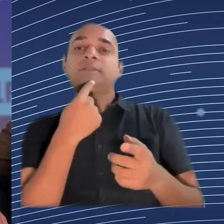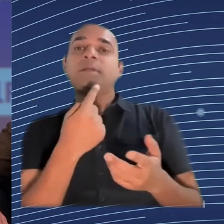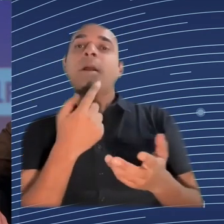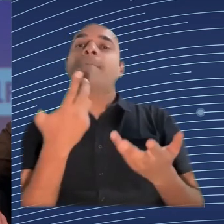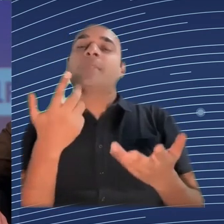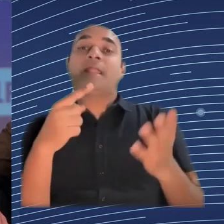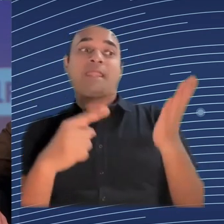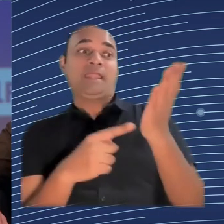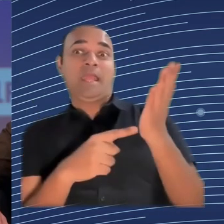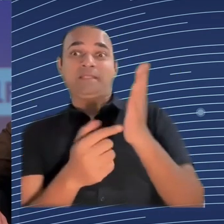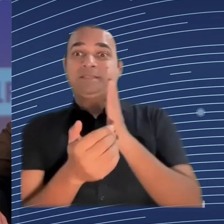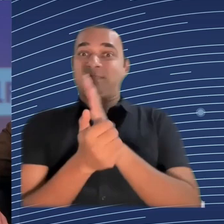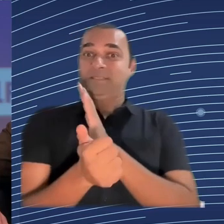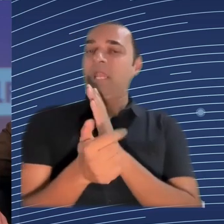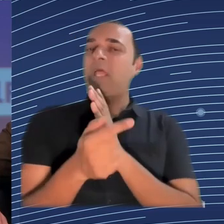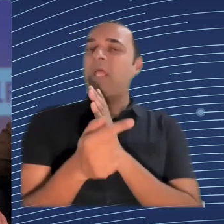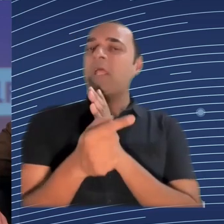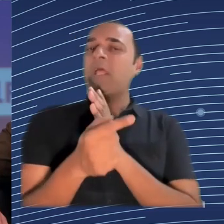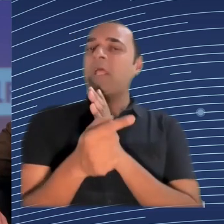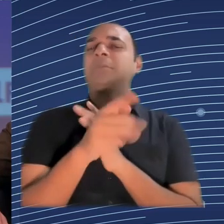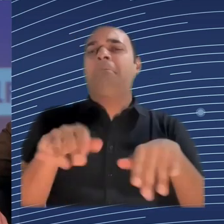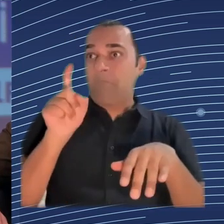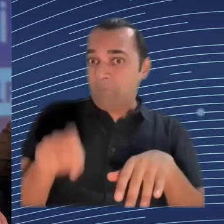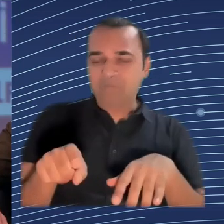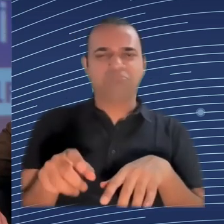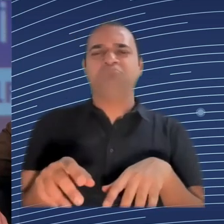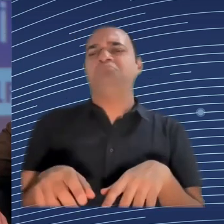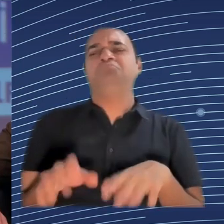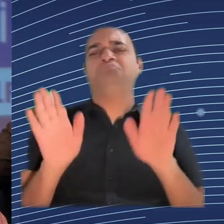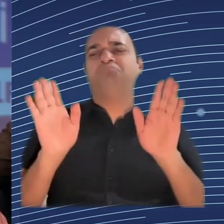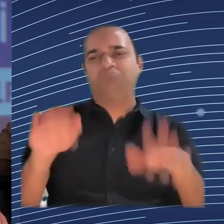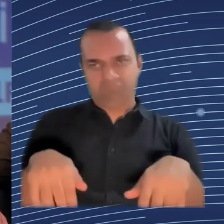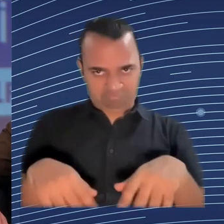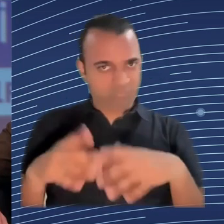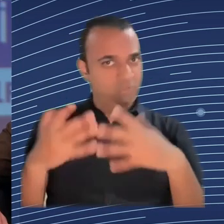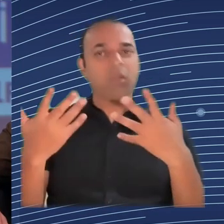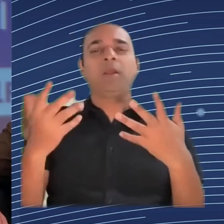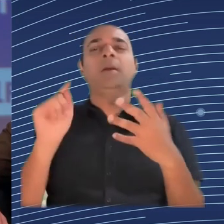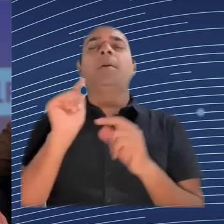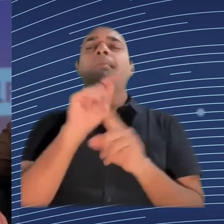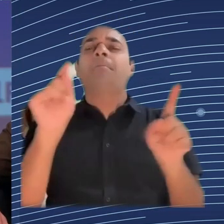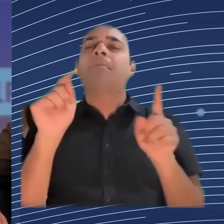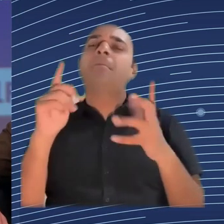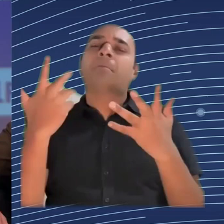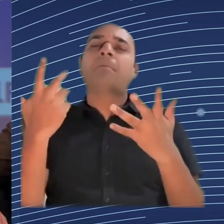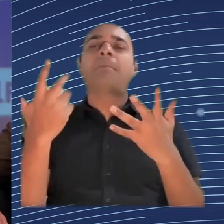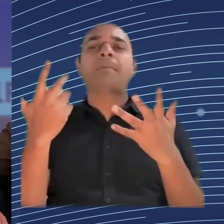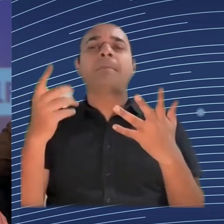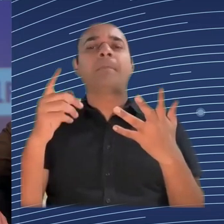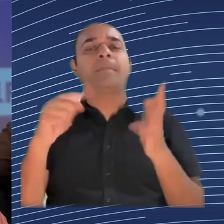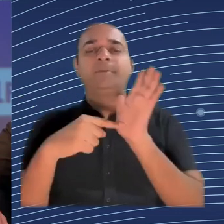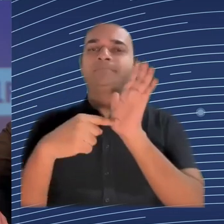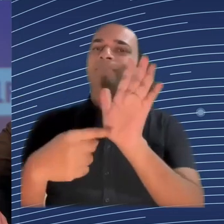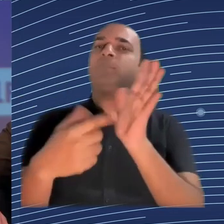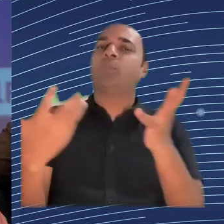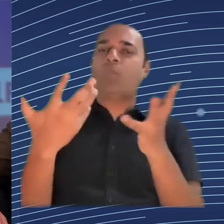not a question that is asked more often, you know? Yes. As a sociologist, I wholeheartedly agree with you. Marta, anything very